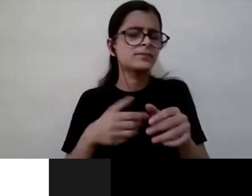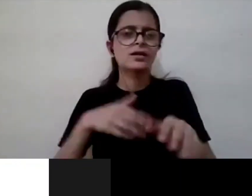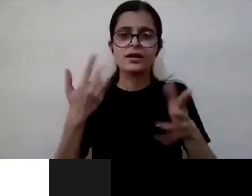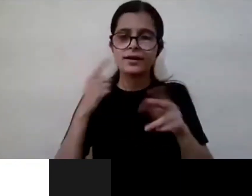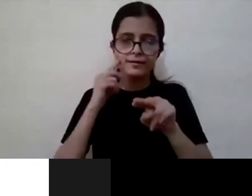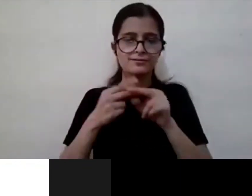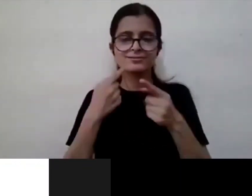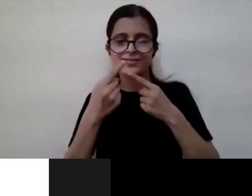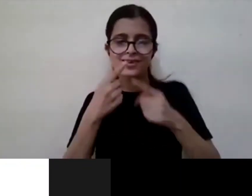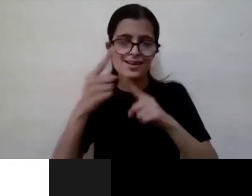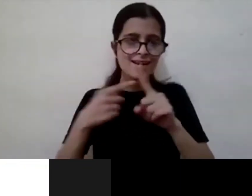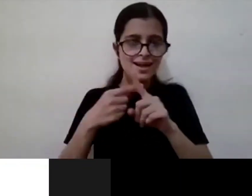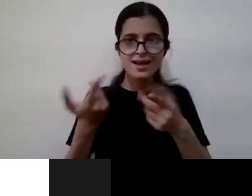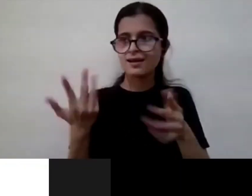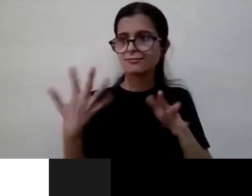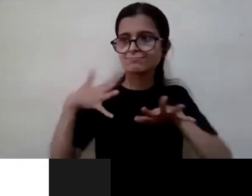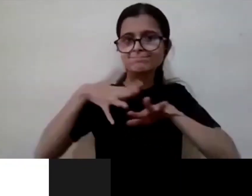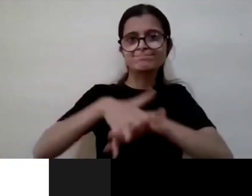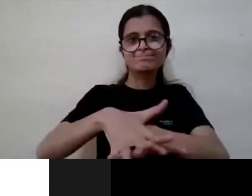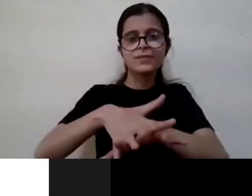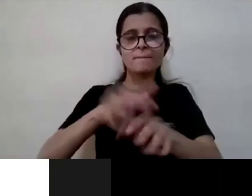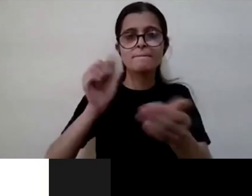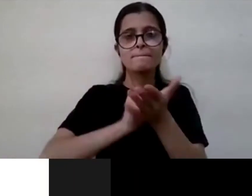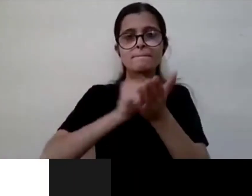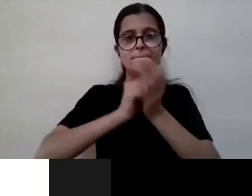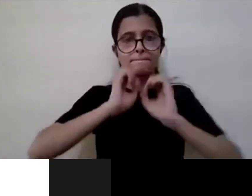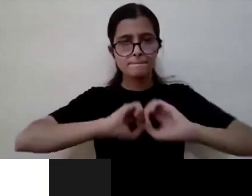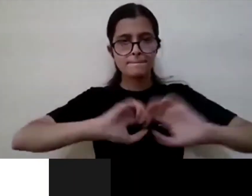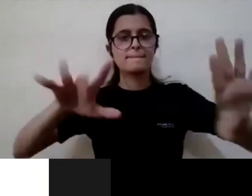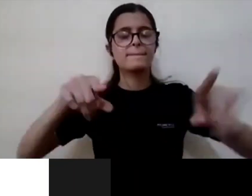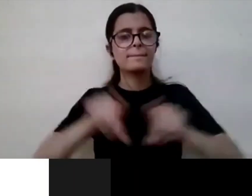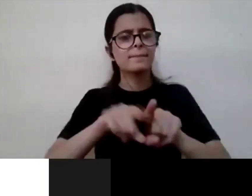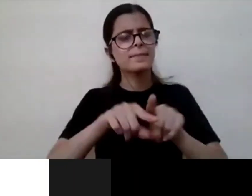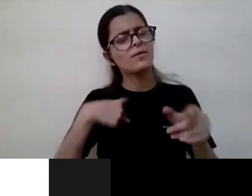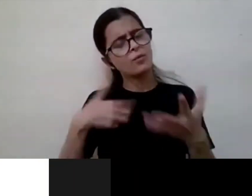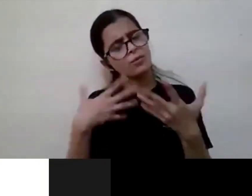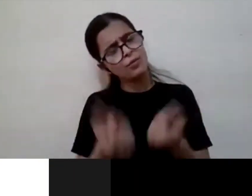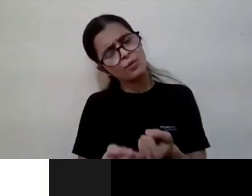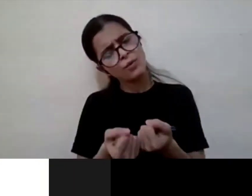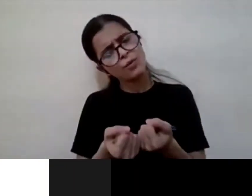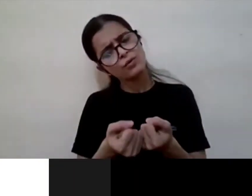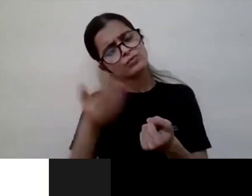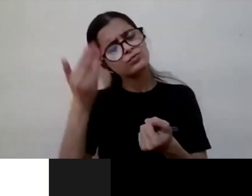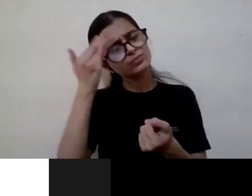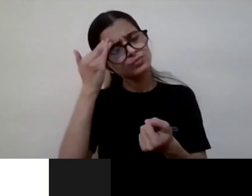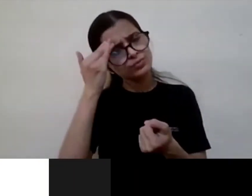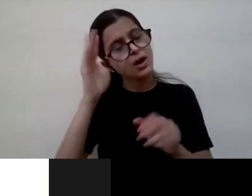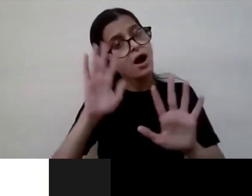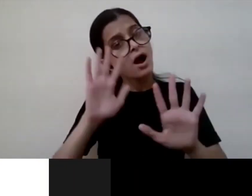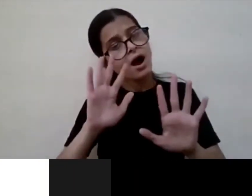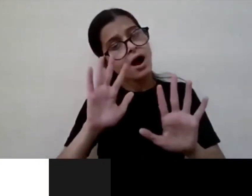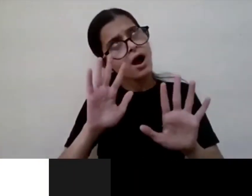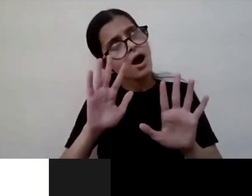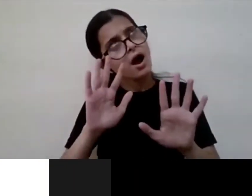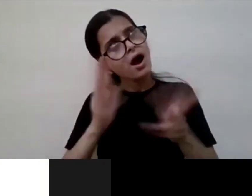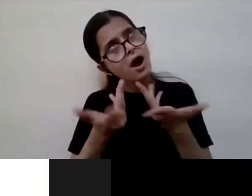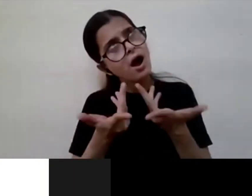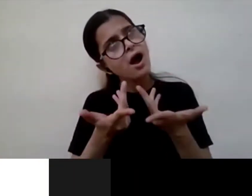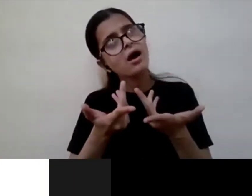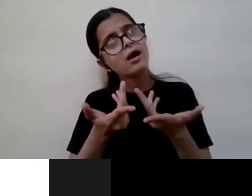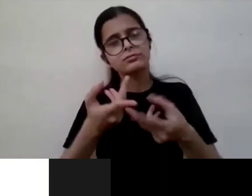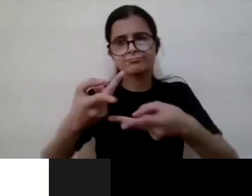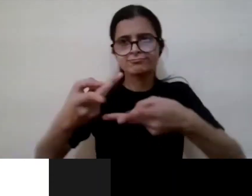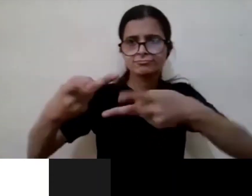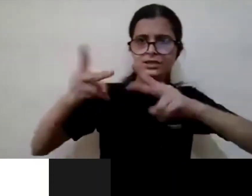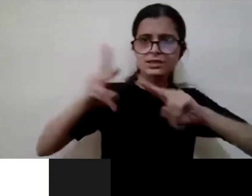publishing so sir i just want to know um how uh i mean what the respond we are